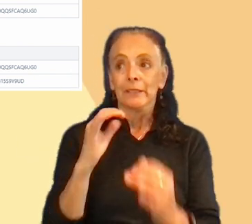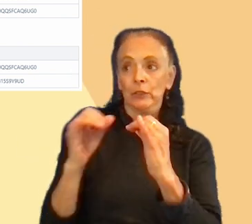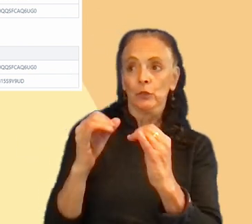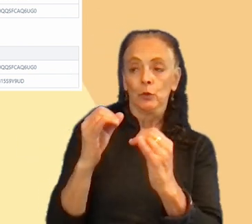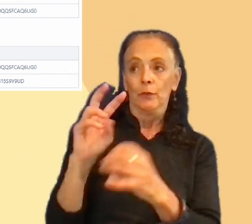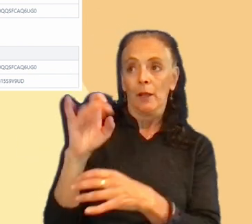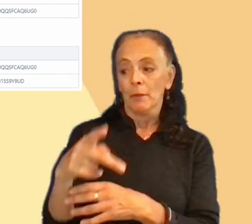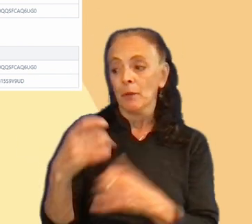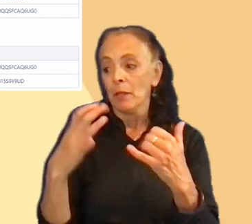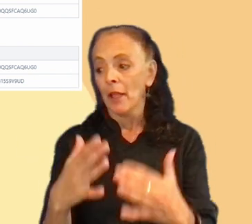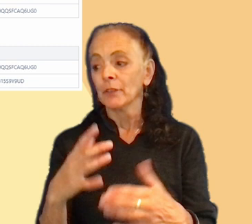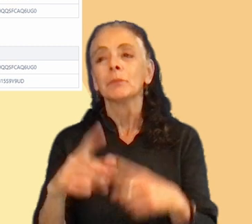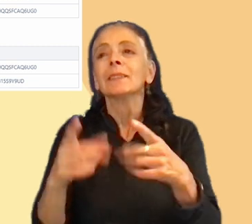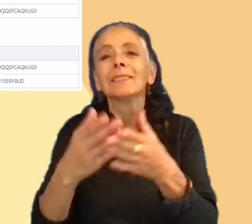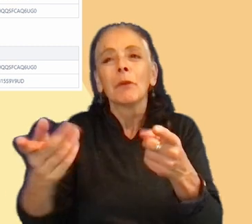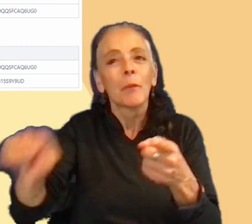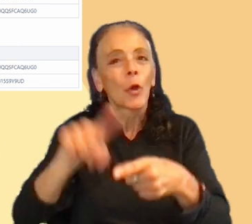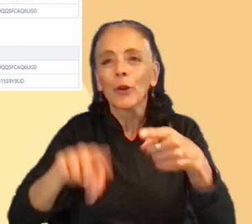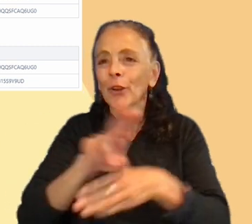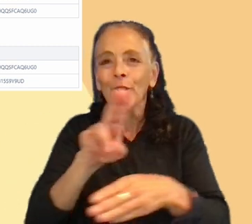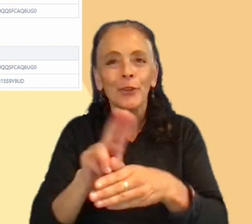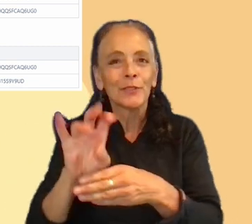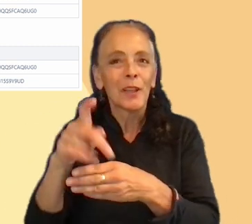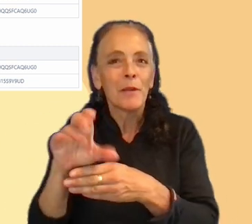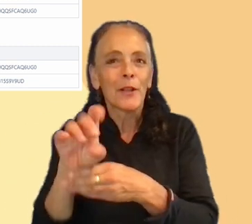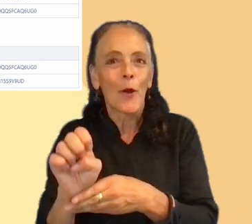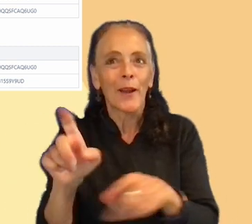use this VIP code, because they were already VIP players.